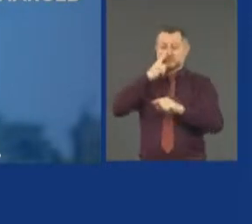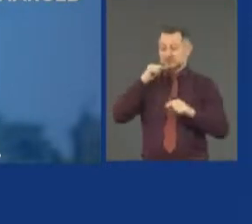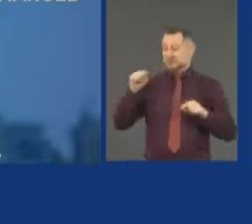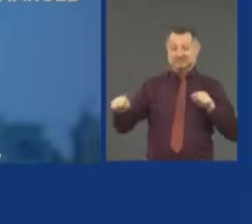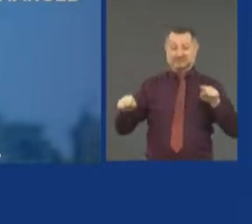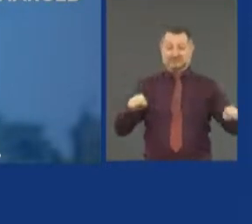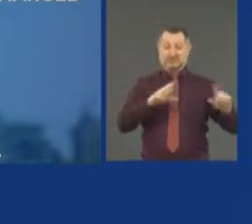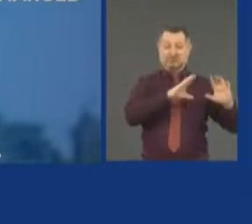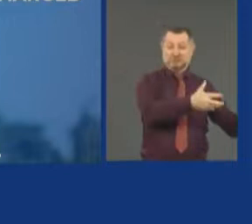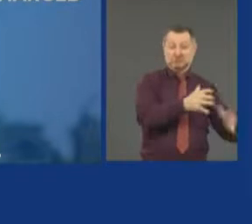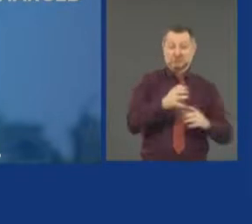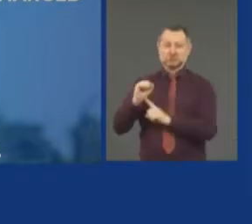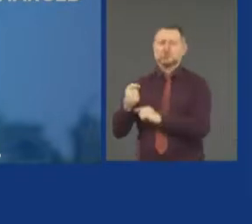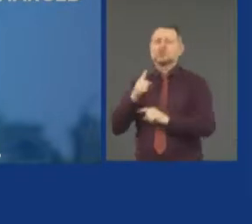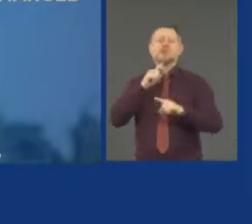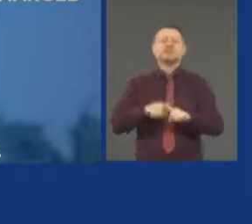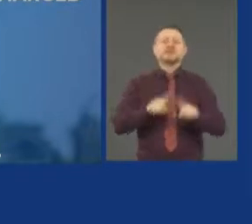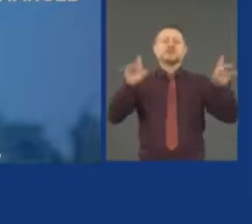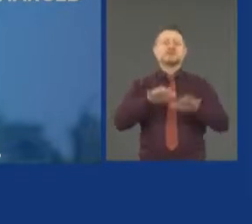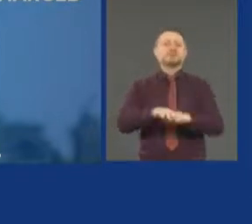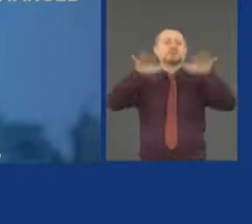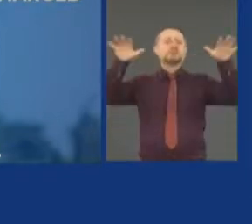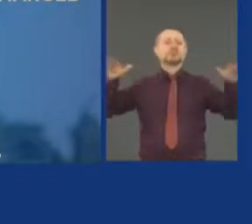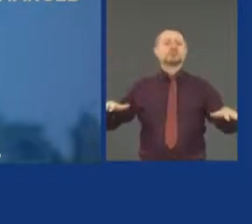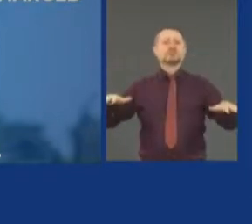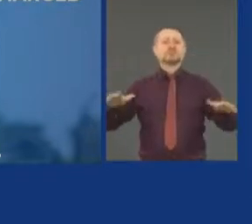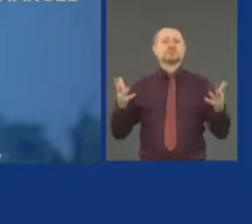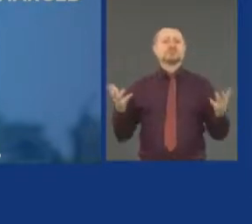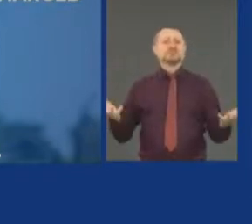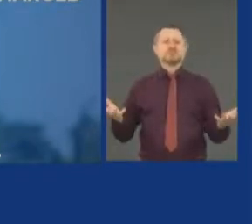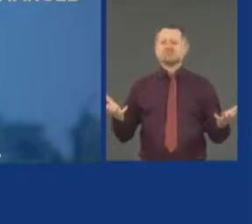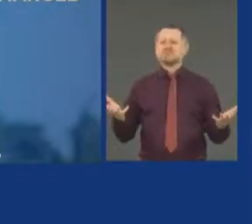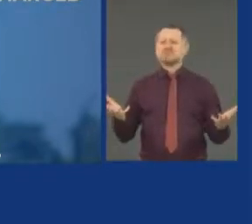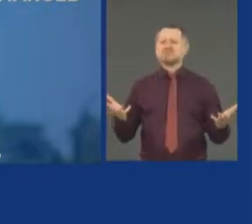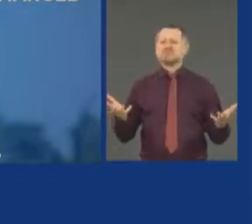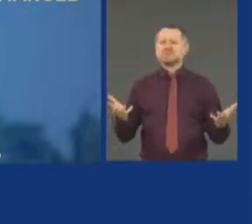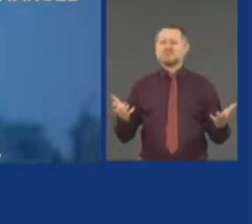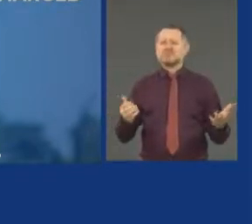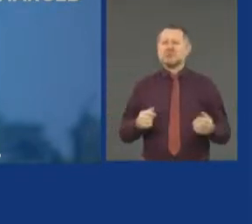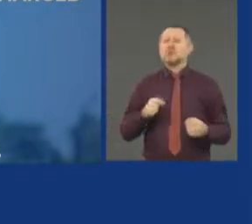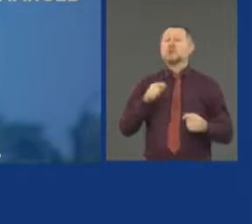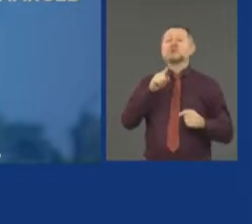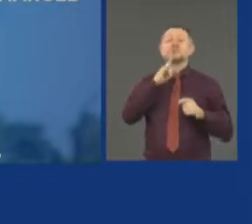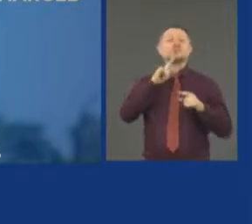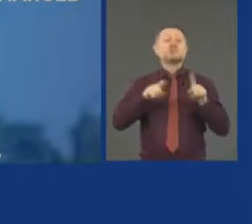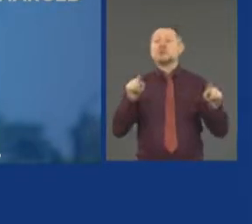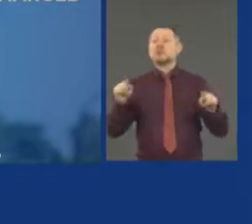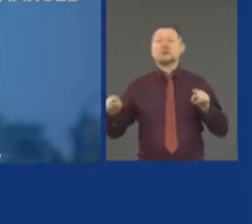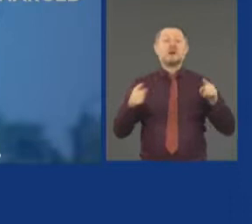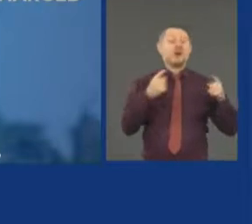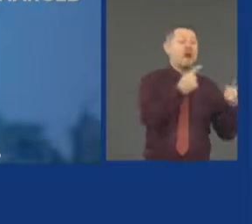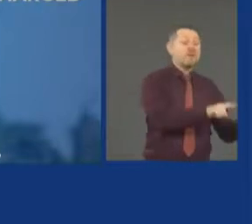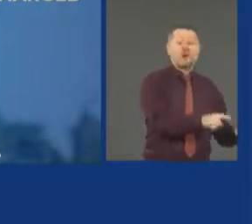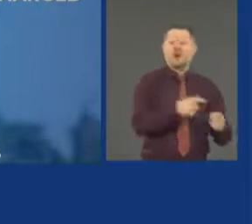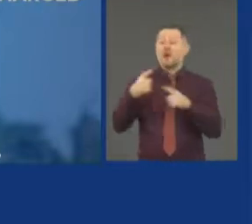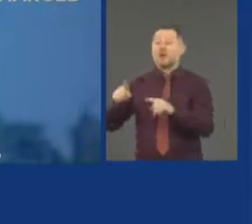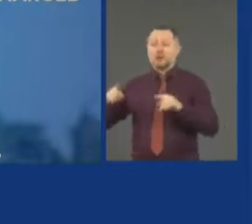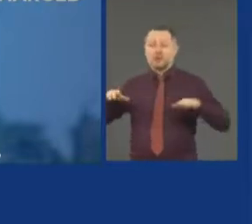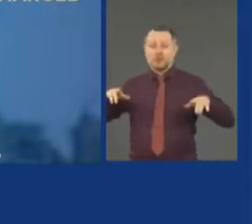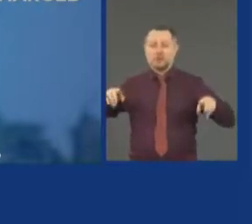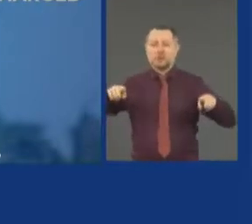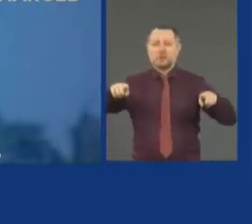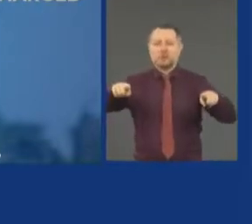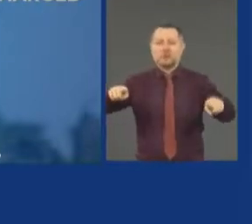of a dynamic in this country of racial division and